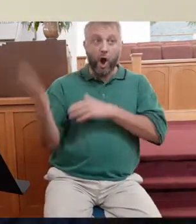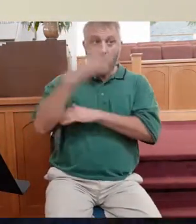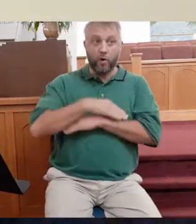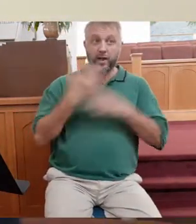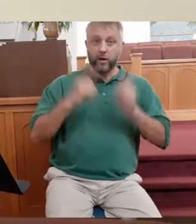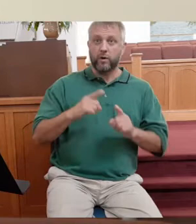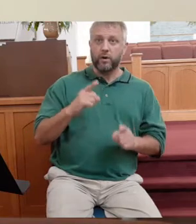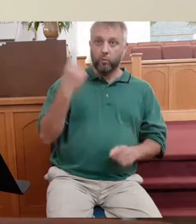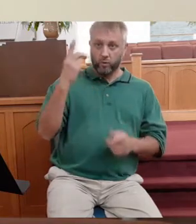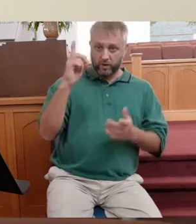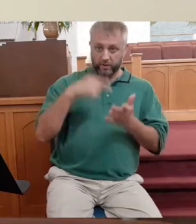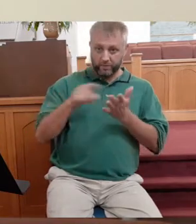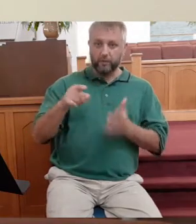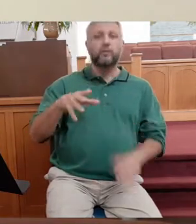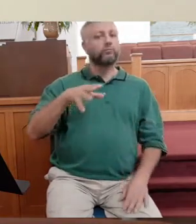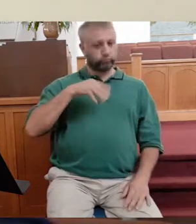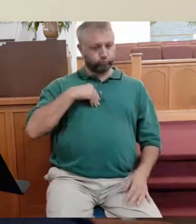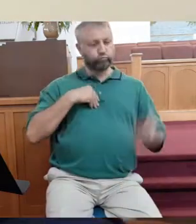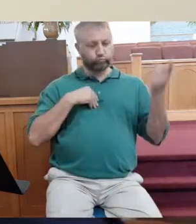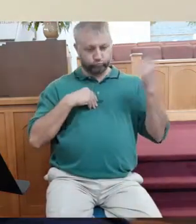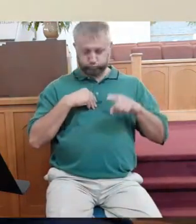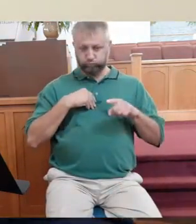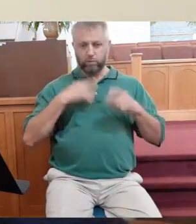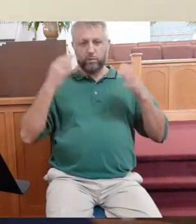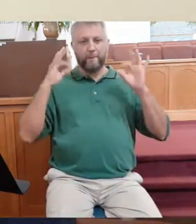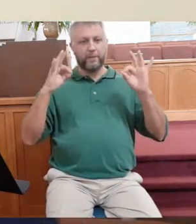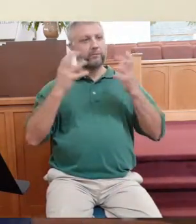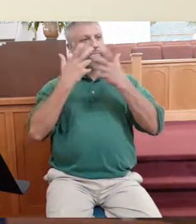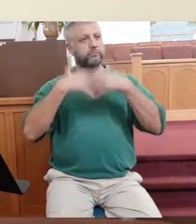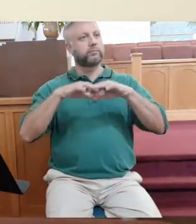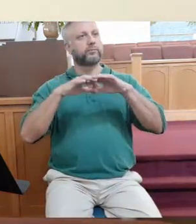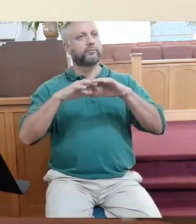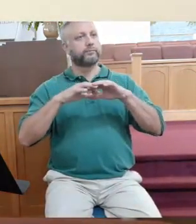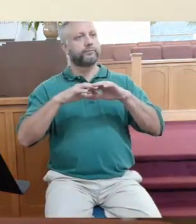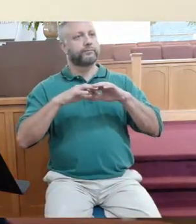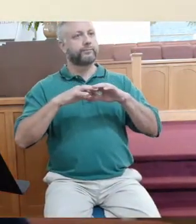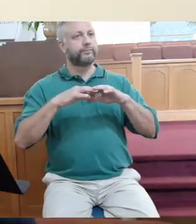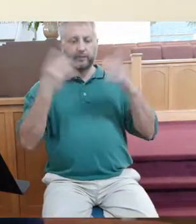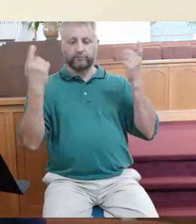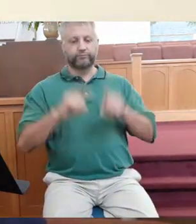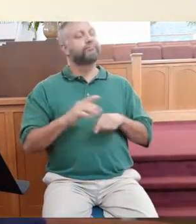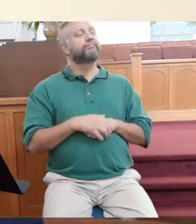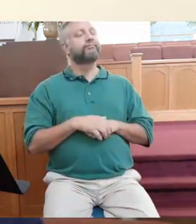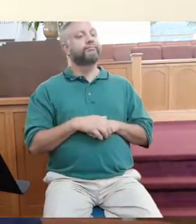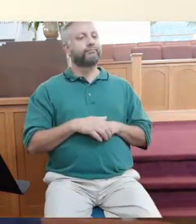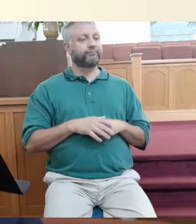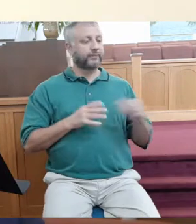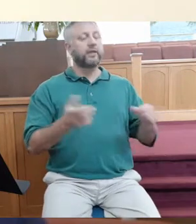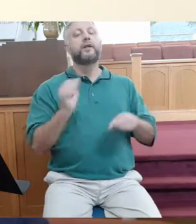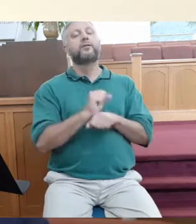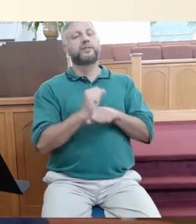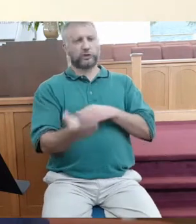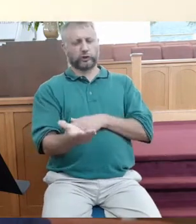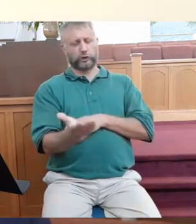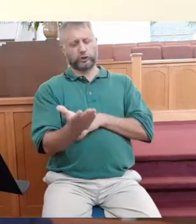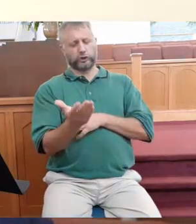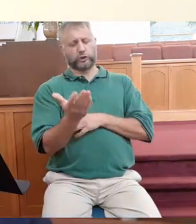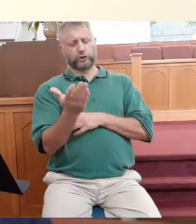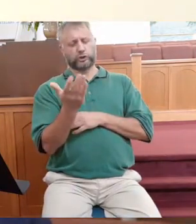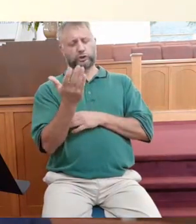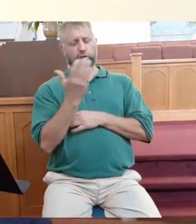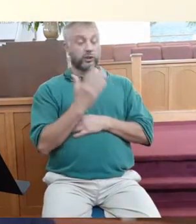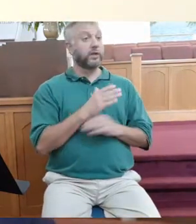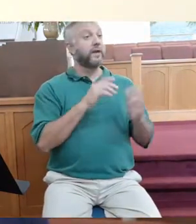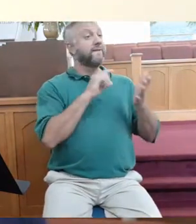wage to work for. Seems fairly simple, doesn't it, church? But it's going to change drastically. Watch what happens in verses three, four, and